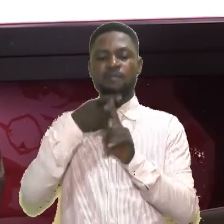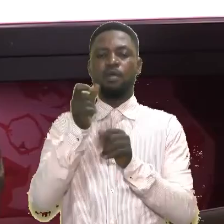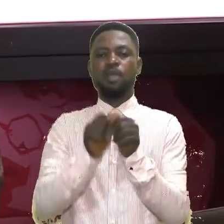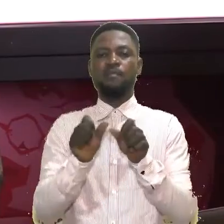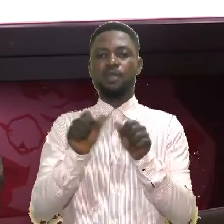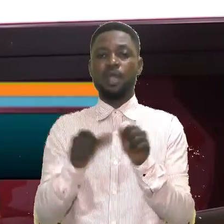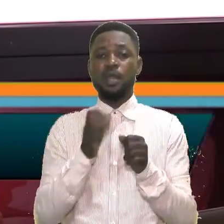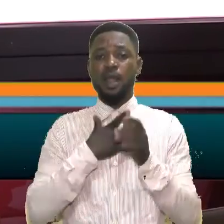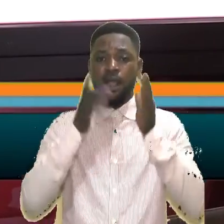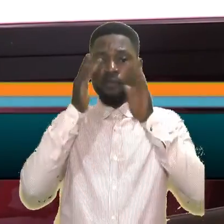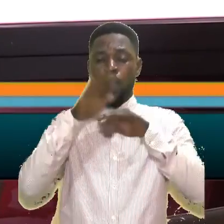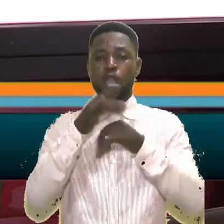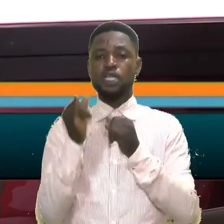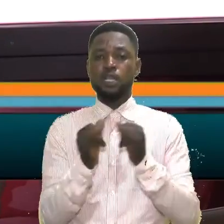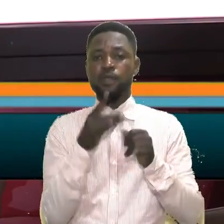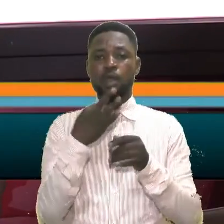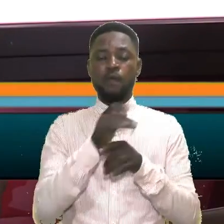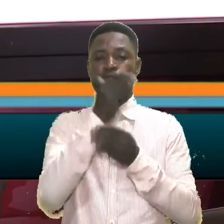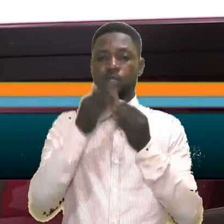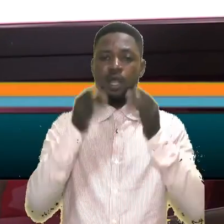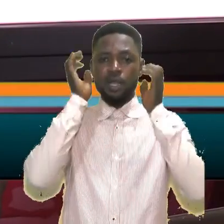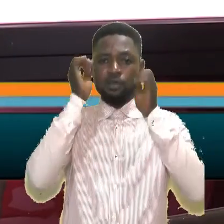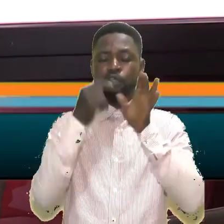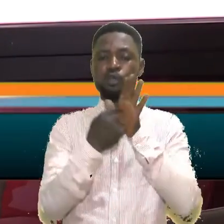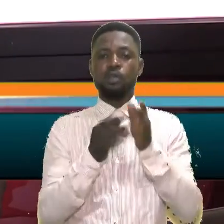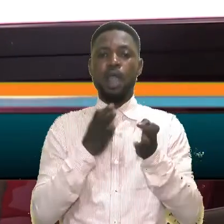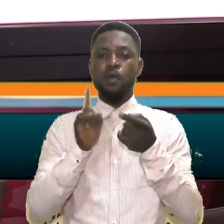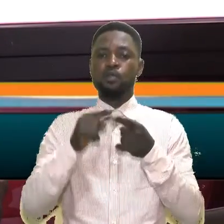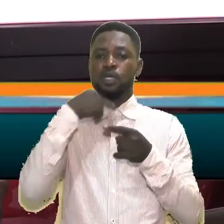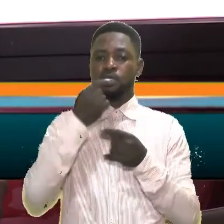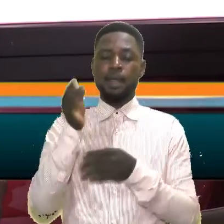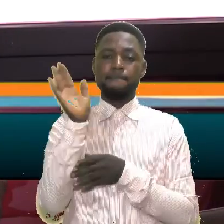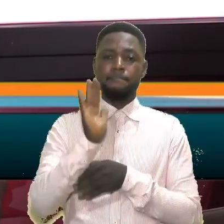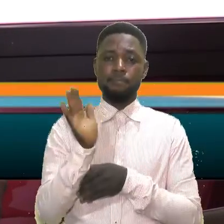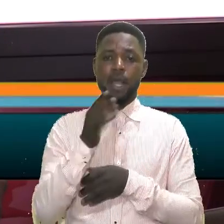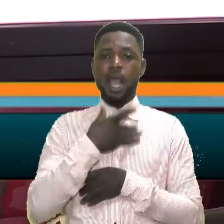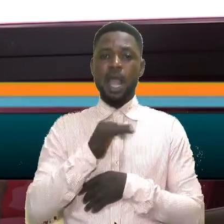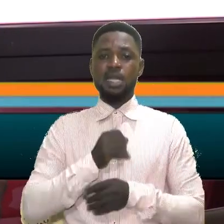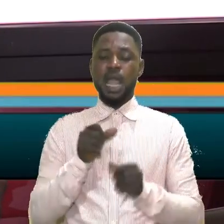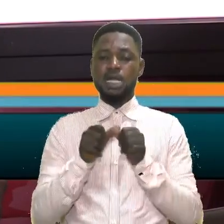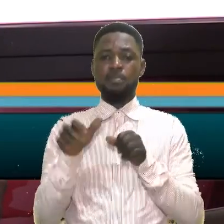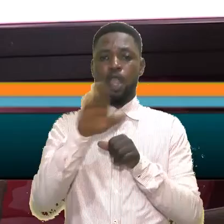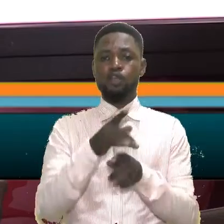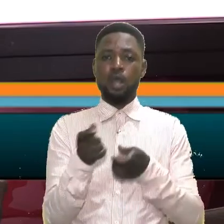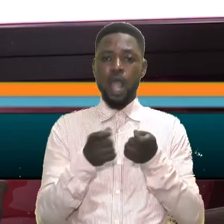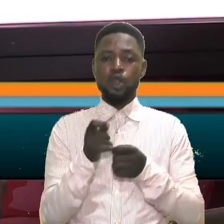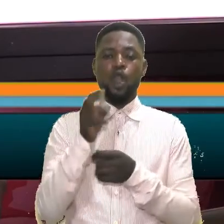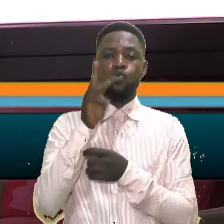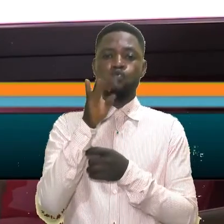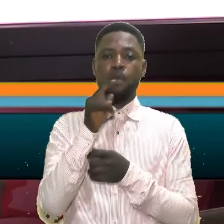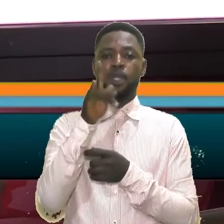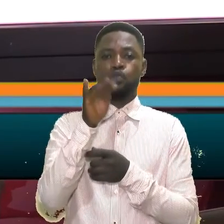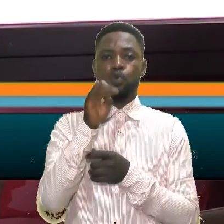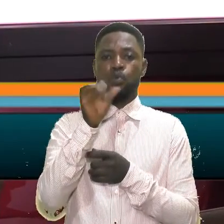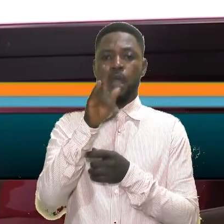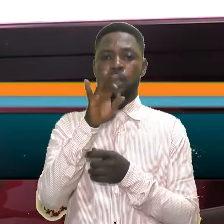every aspect and every focus area of the total education show. On that note, I want to say bye and I remain your anchor. Bye,